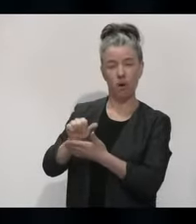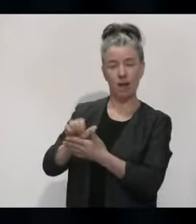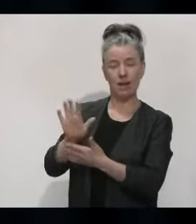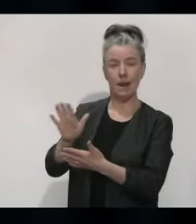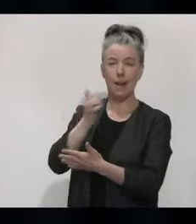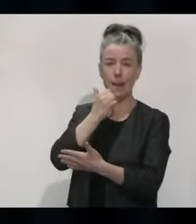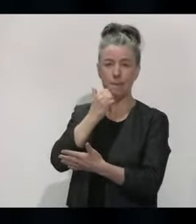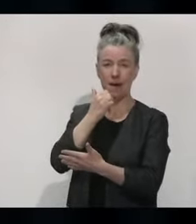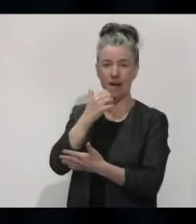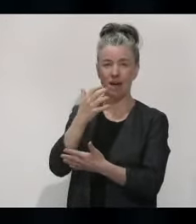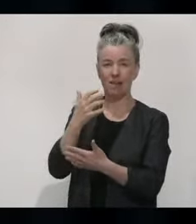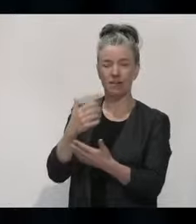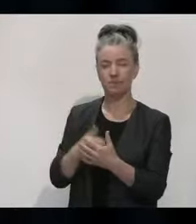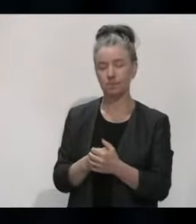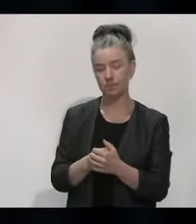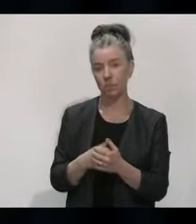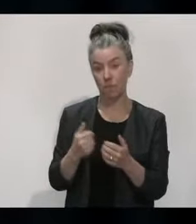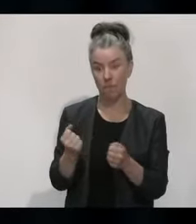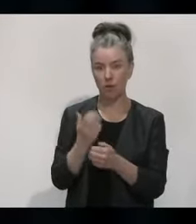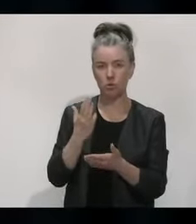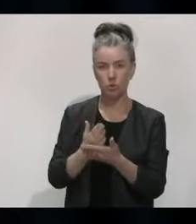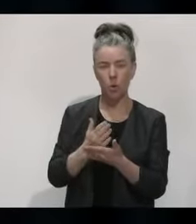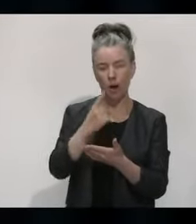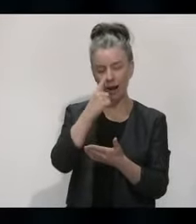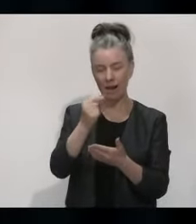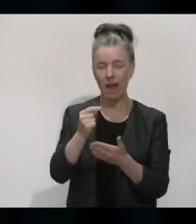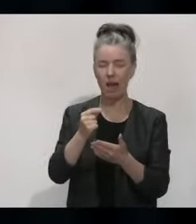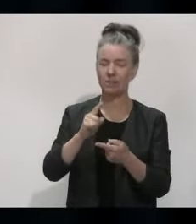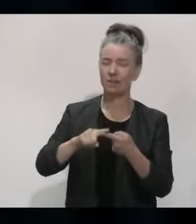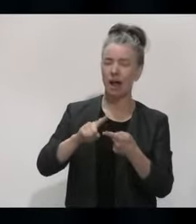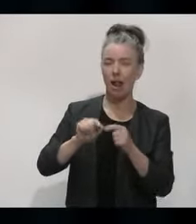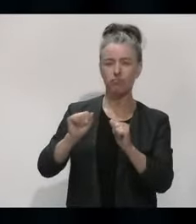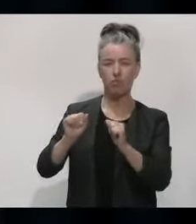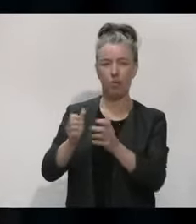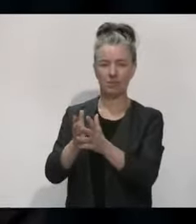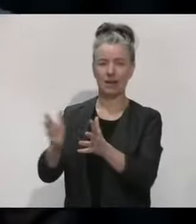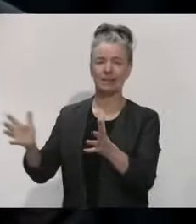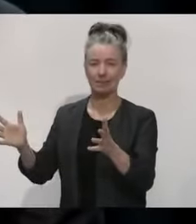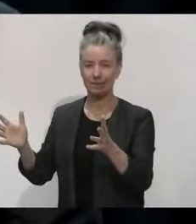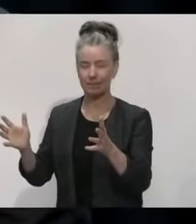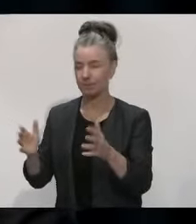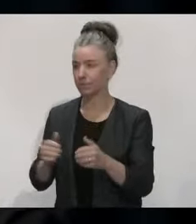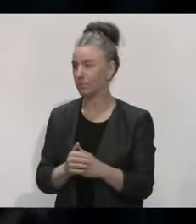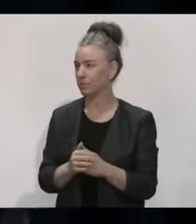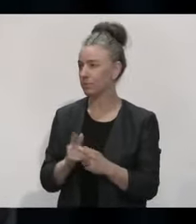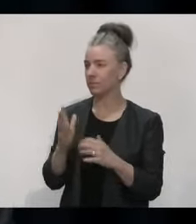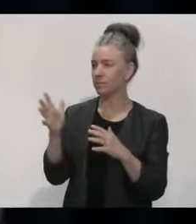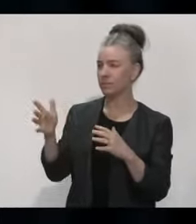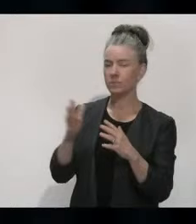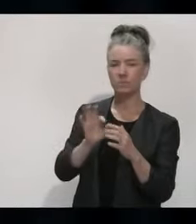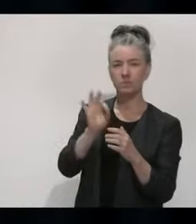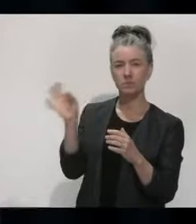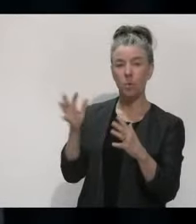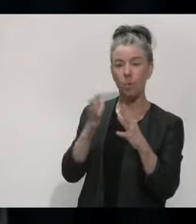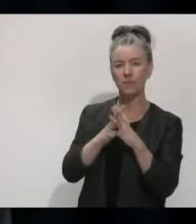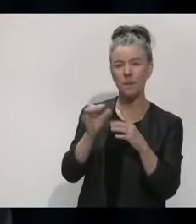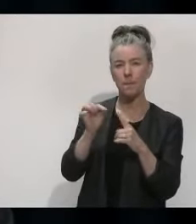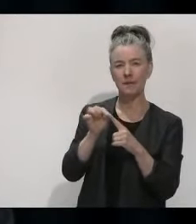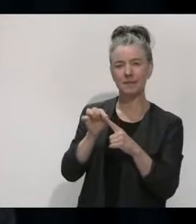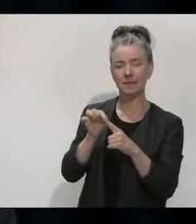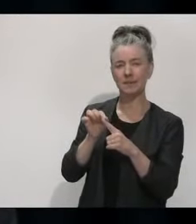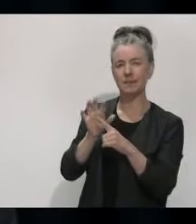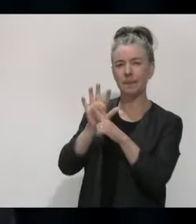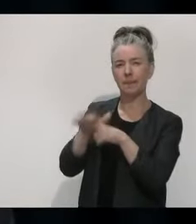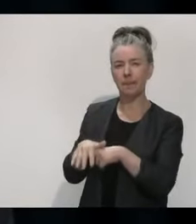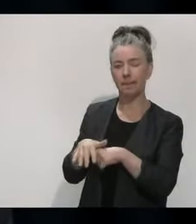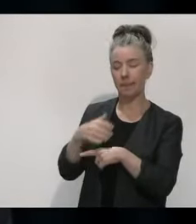the safeguards and the quality controls can all be maintained with that group. Winston Penis has had a bit of a crack at the government's handling of COVID-19